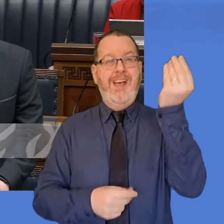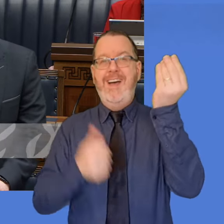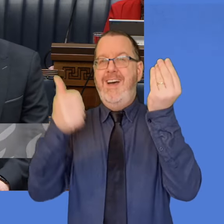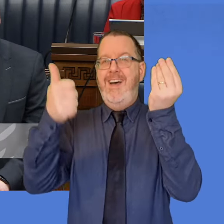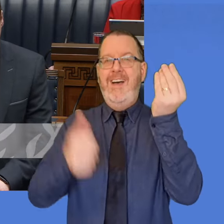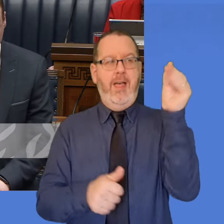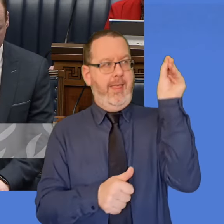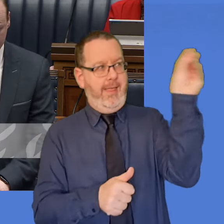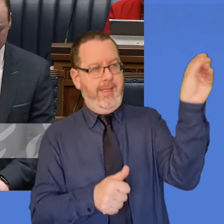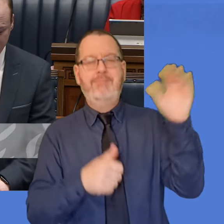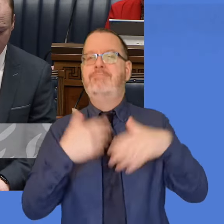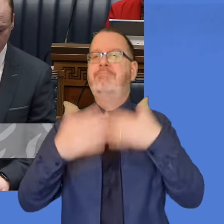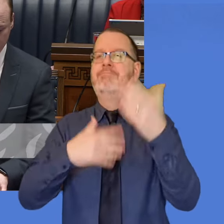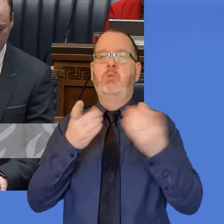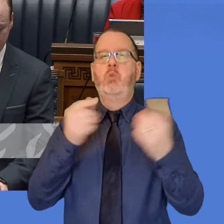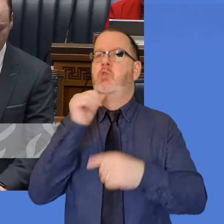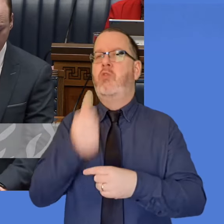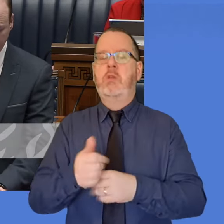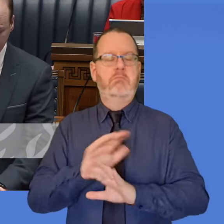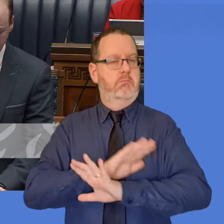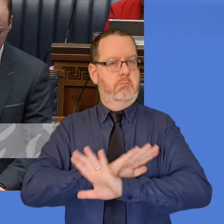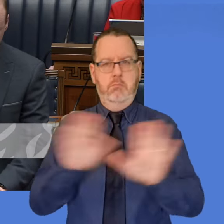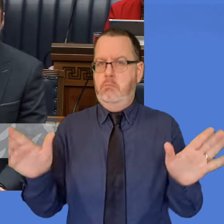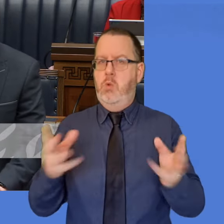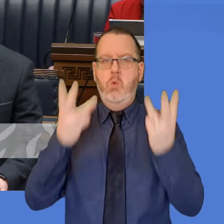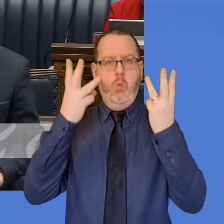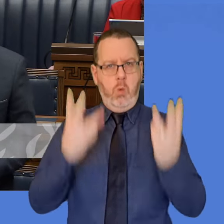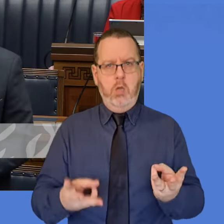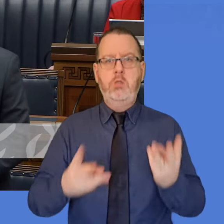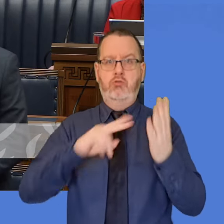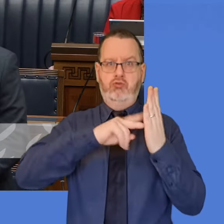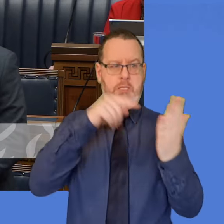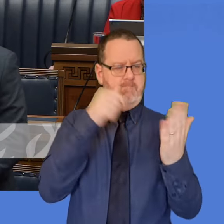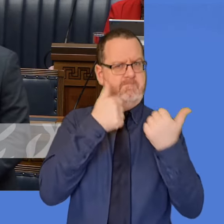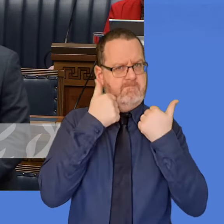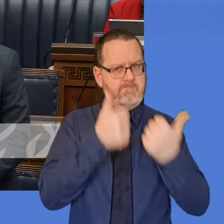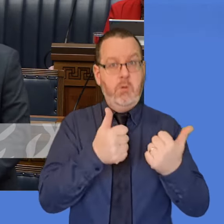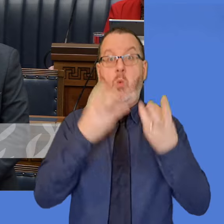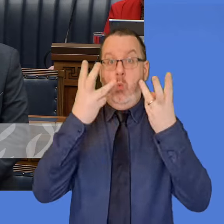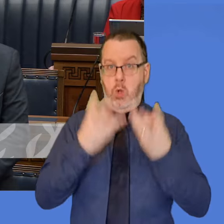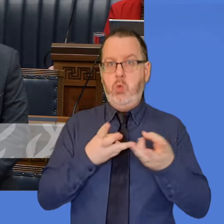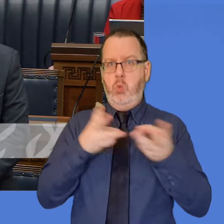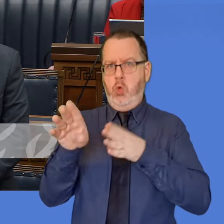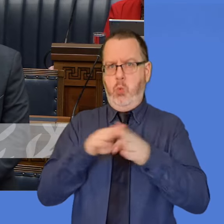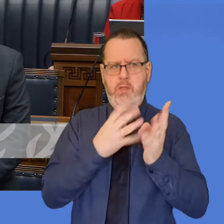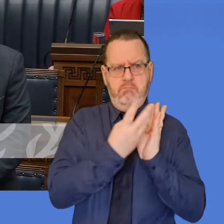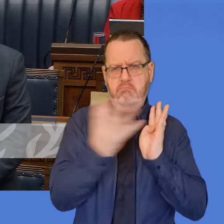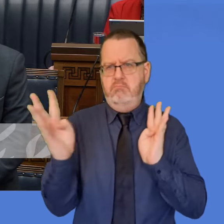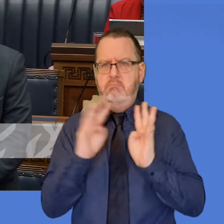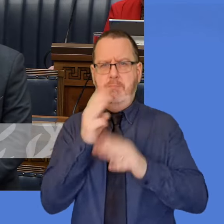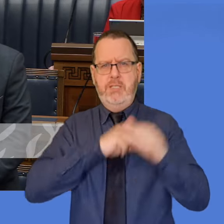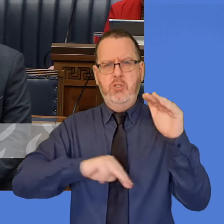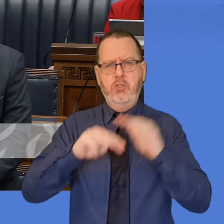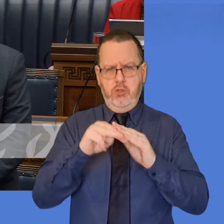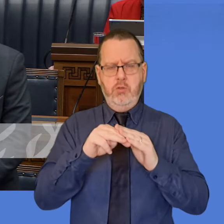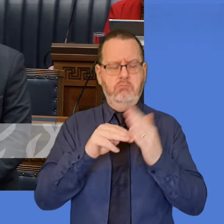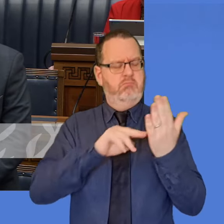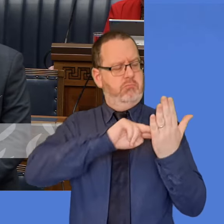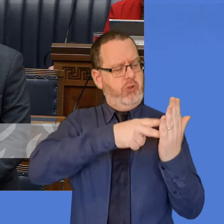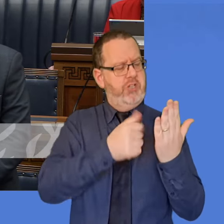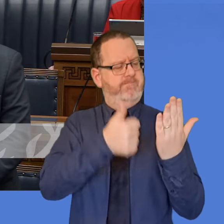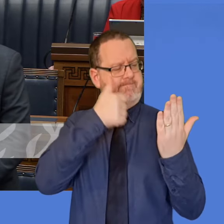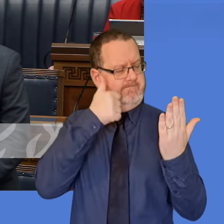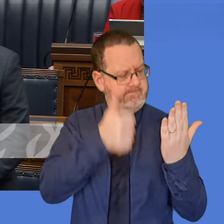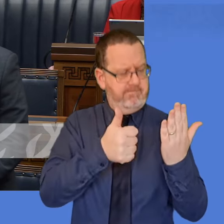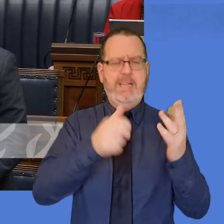shelf. To that end, my focus will be on working with my executive colleagues to develop a sustainable, deliverable, anti-poverty